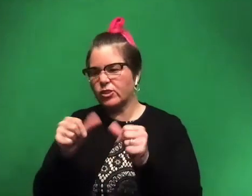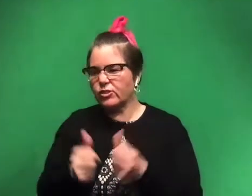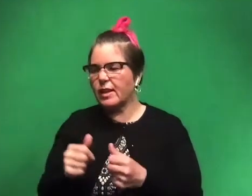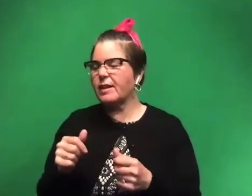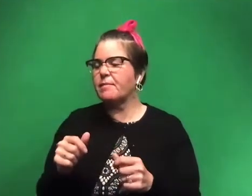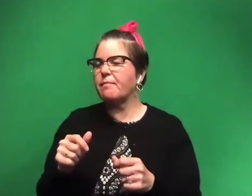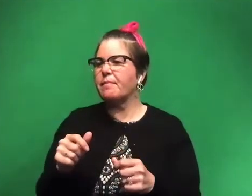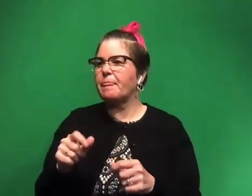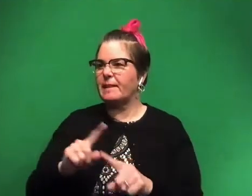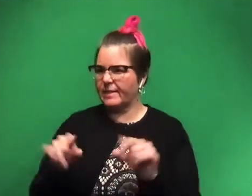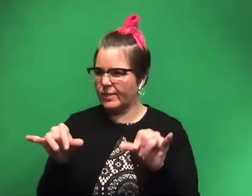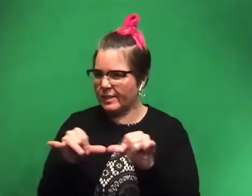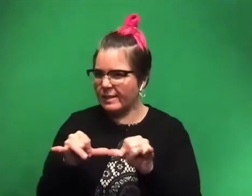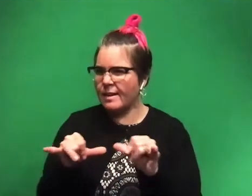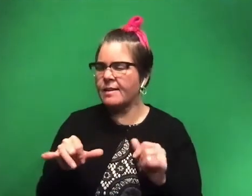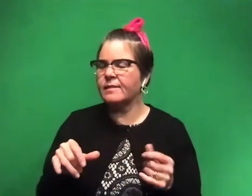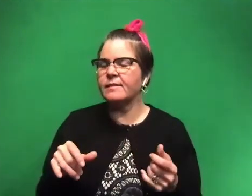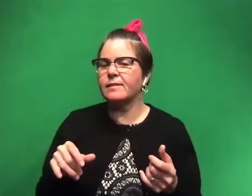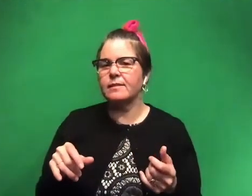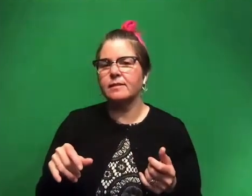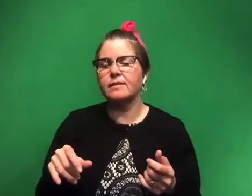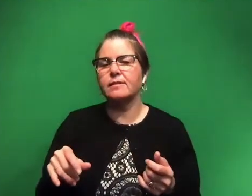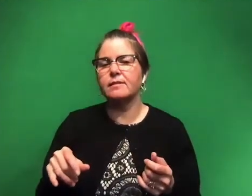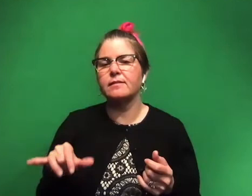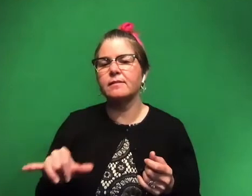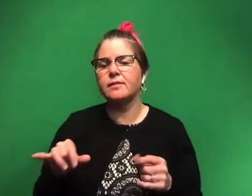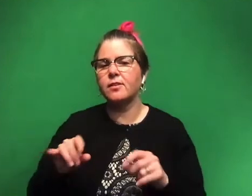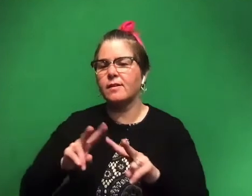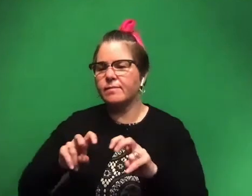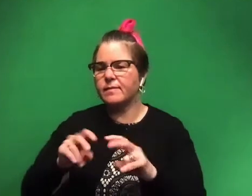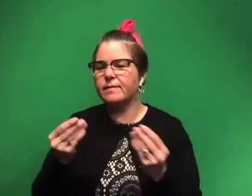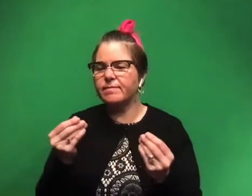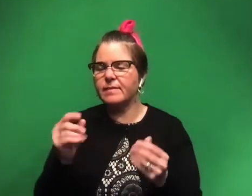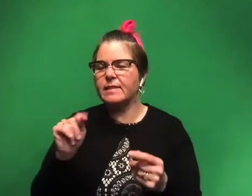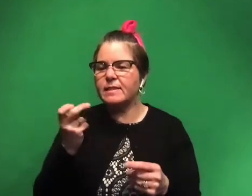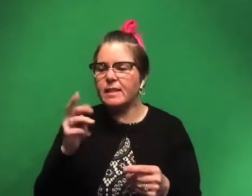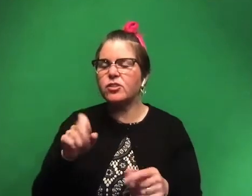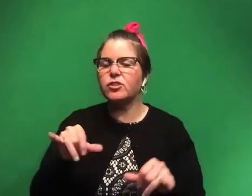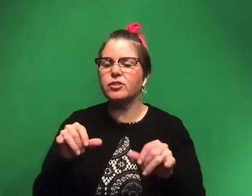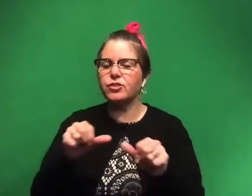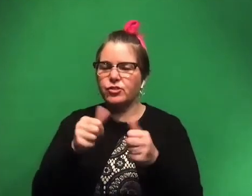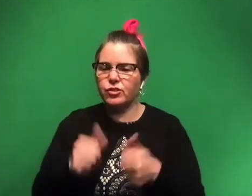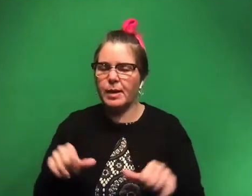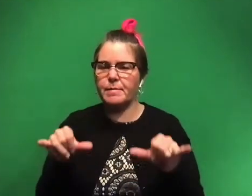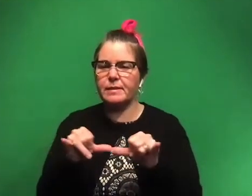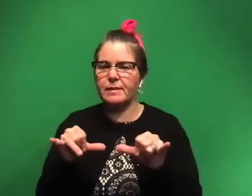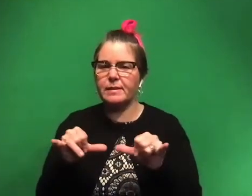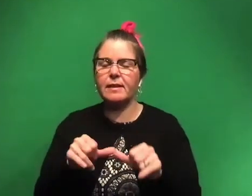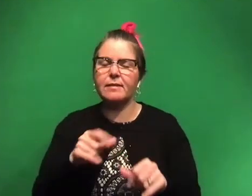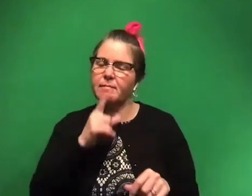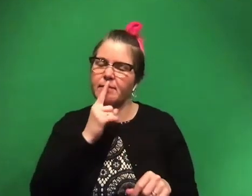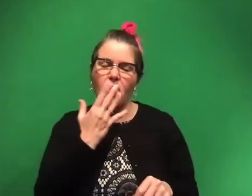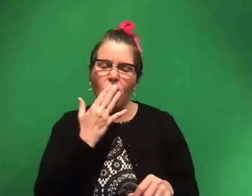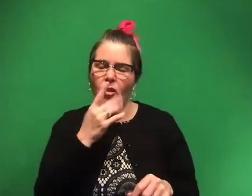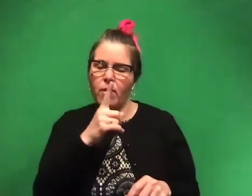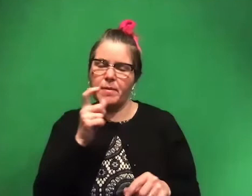different in size. Um, so you kind of look at texture, shape, and size, um, not so much color because they can kind